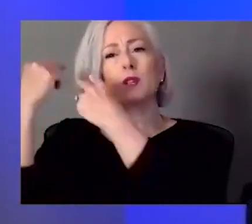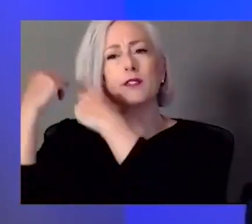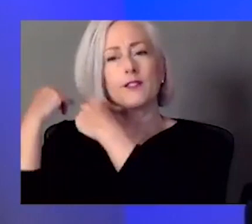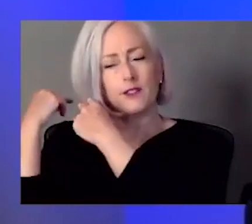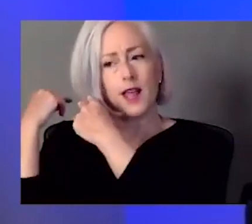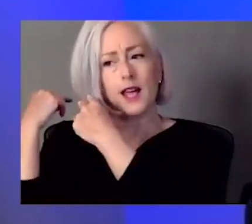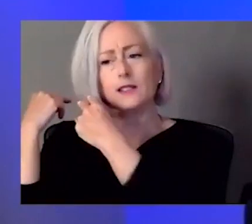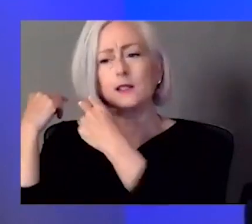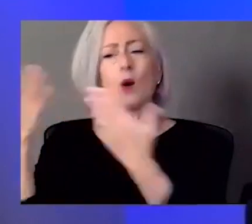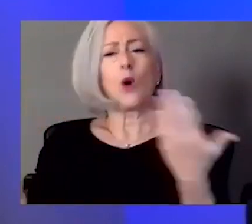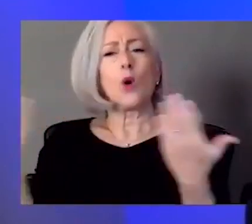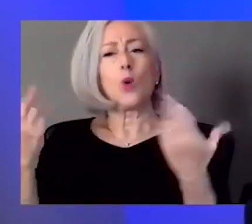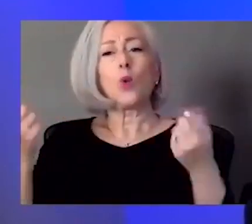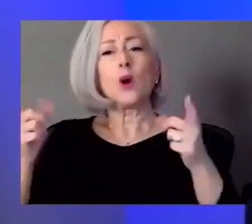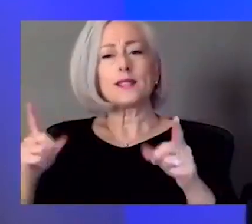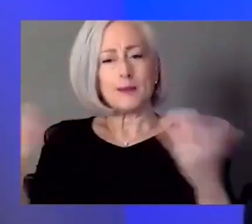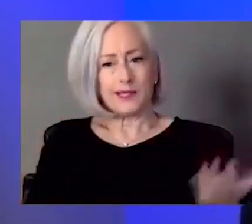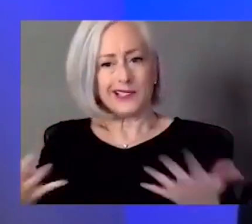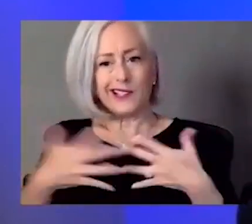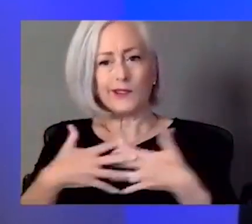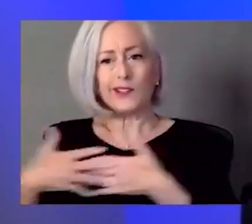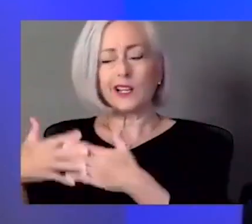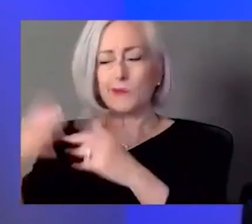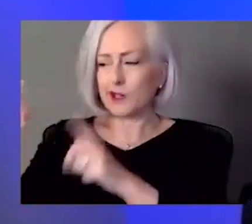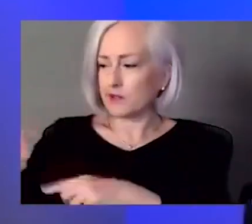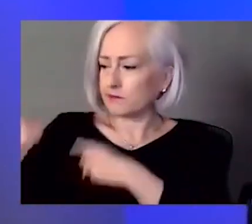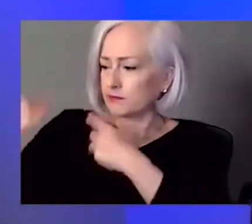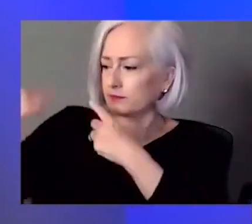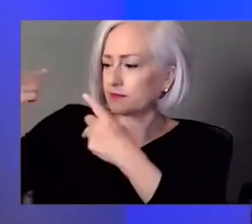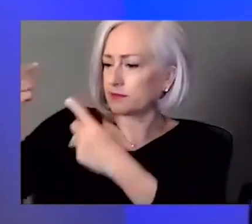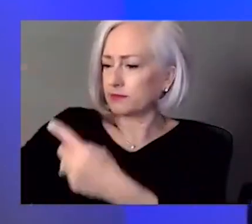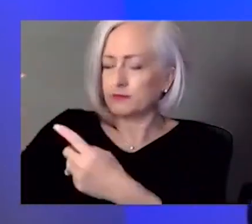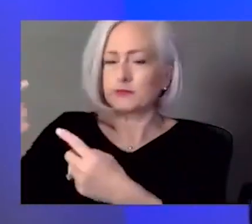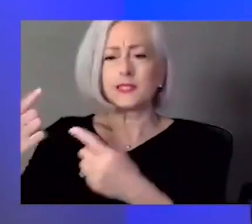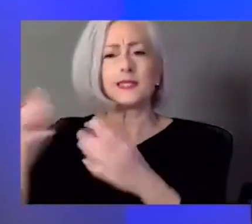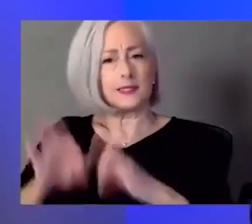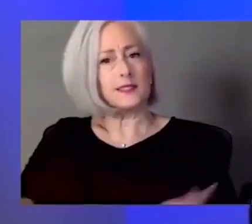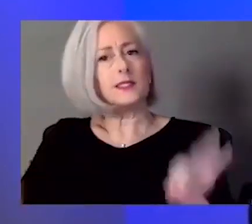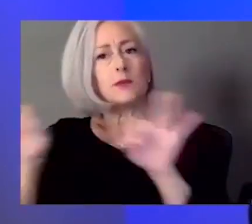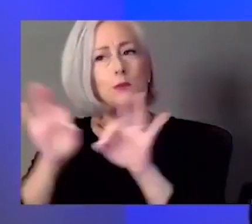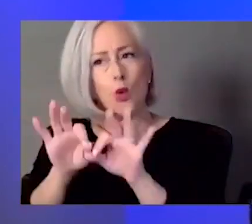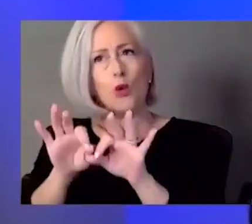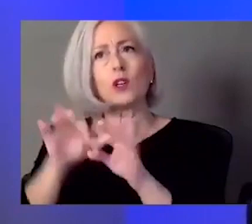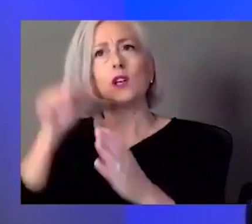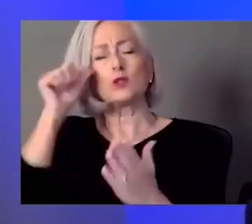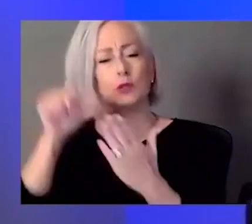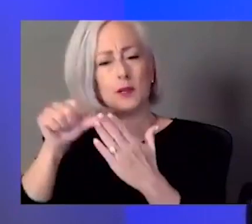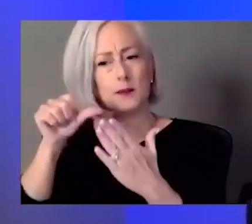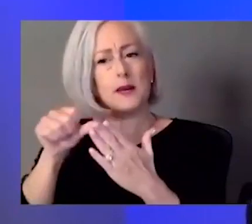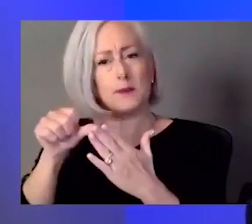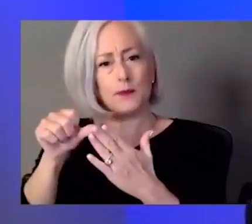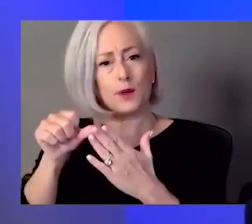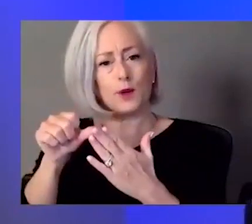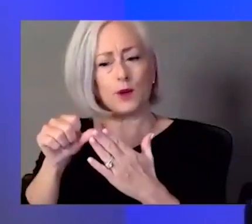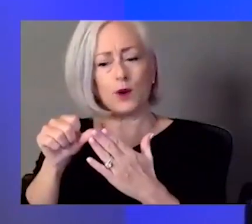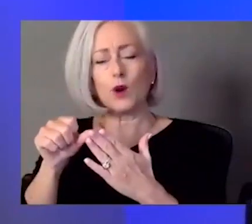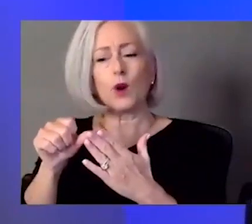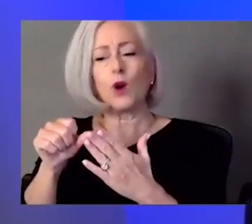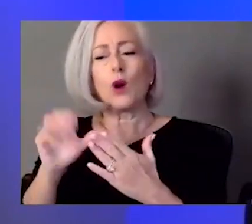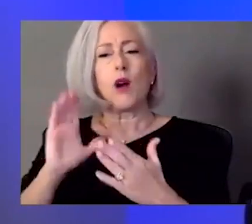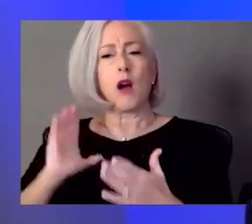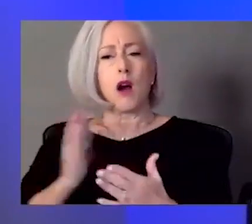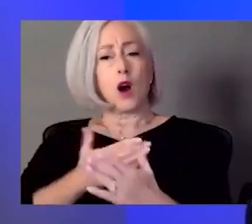is so important. And I think that's the way to celebrate. It's just reflecting of, you know, where we are now and